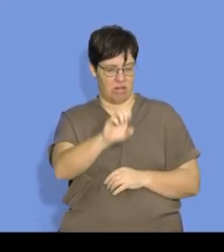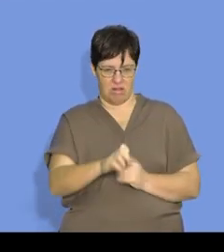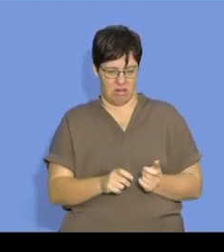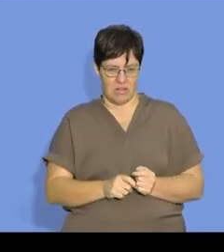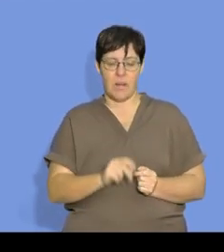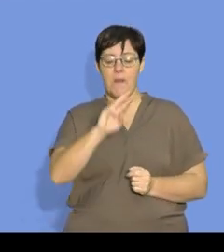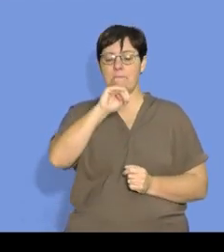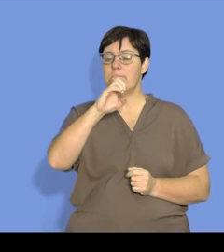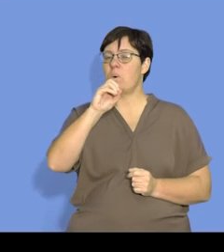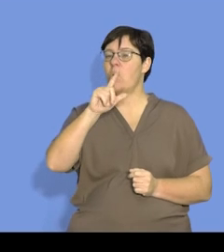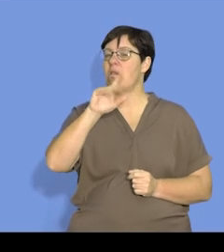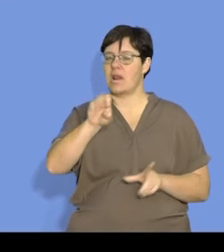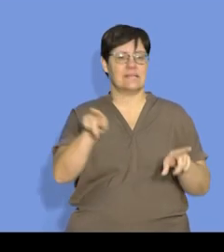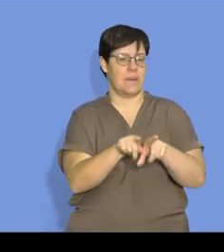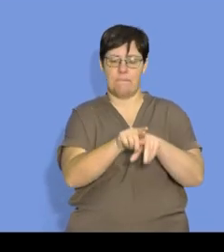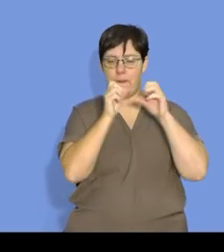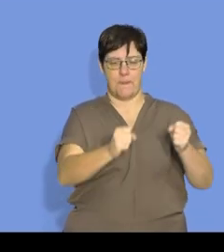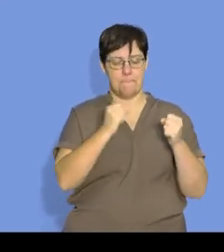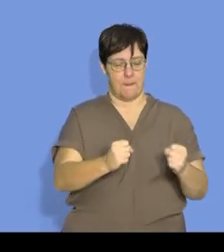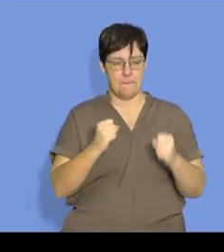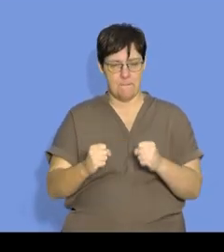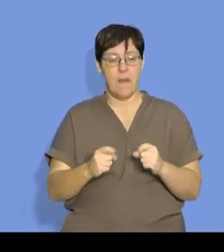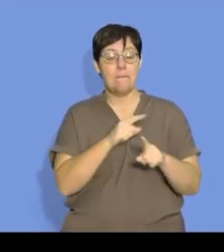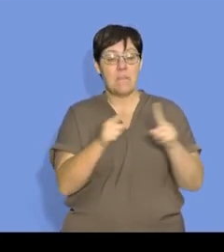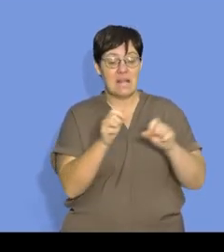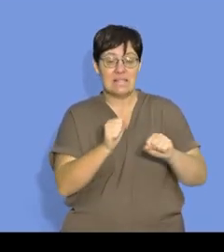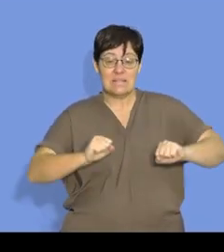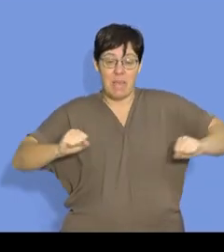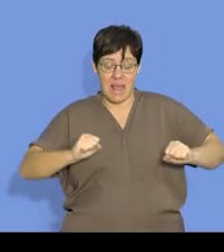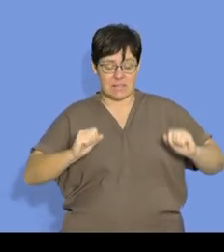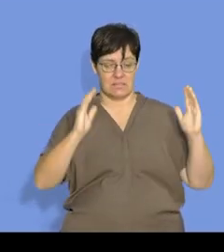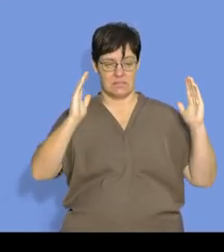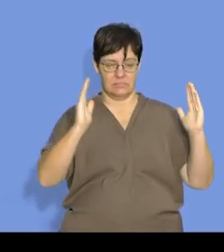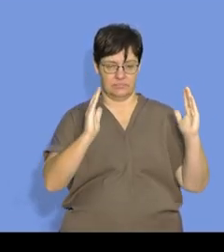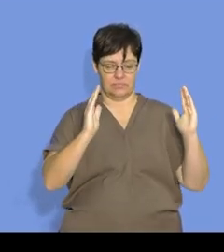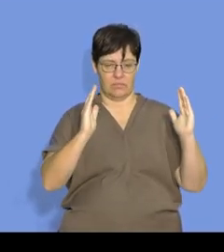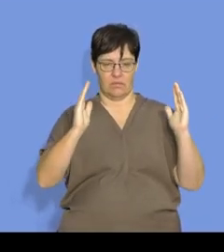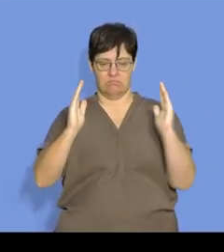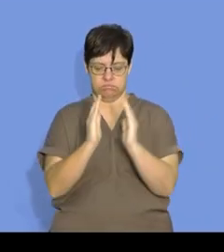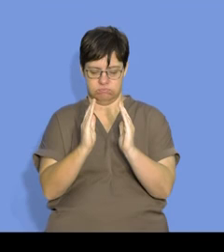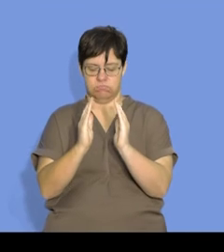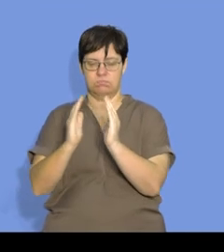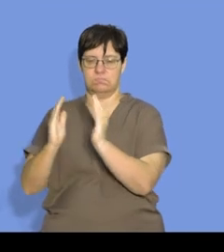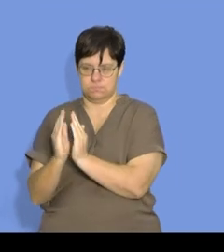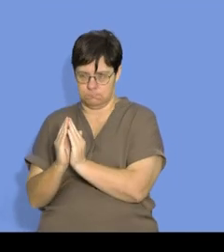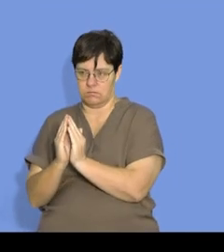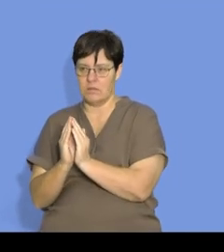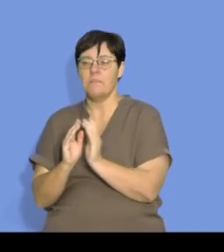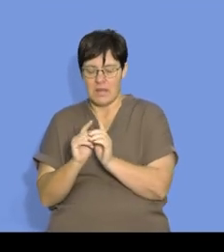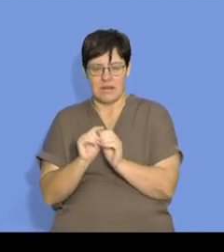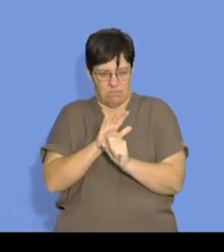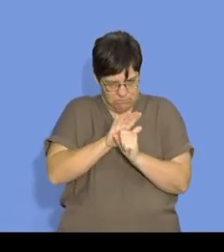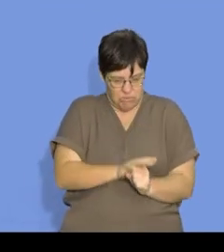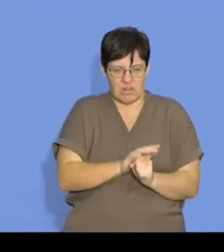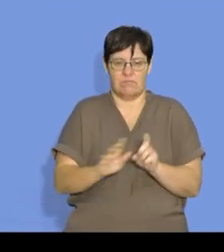number of moles. Remember, the number of moles must remain the same so that we can say, In a fair experiment, when I decrease the